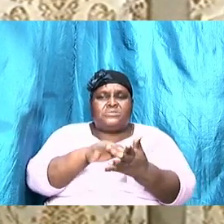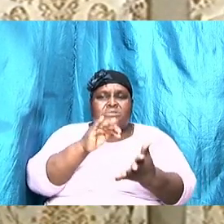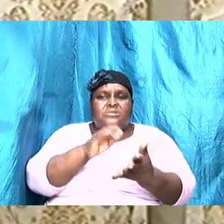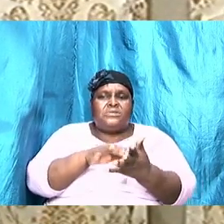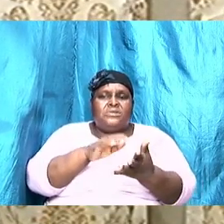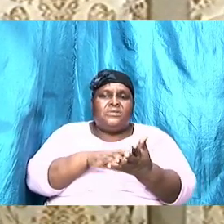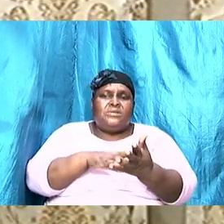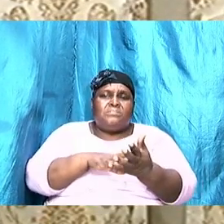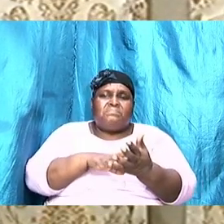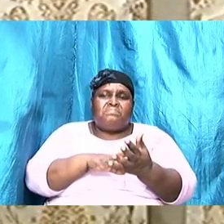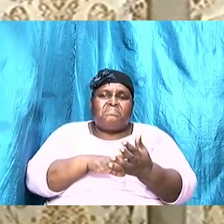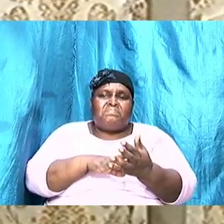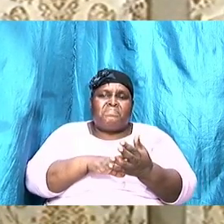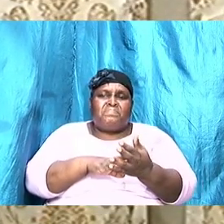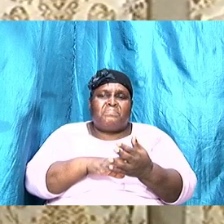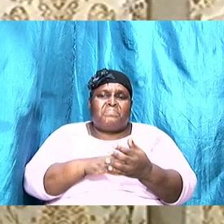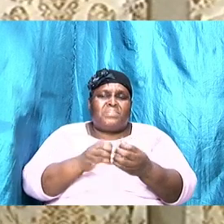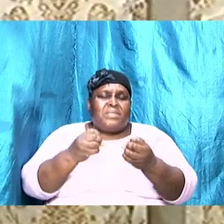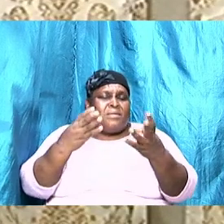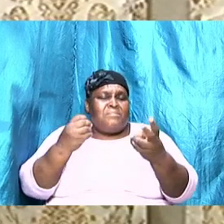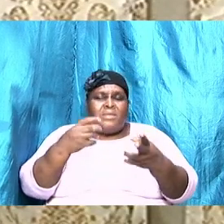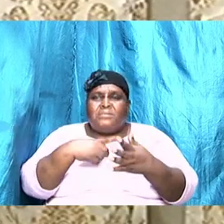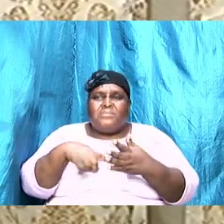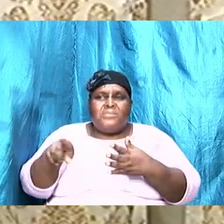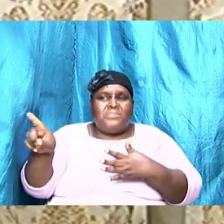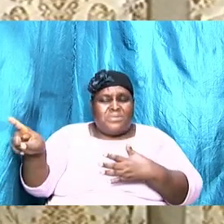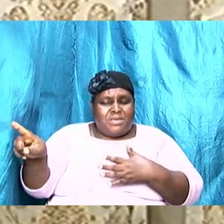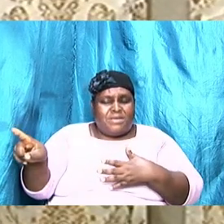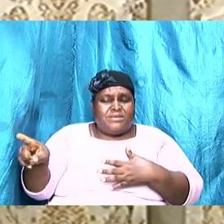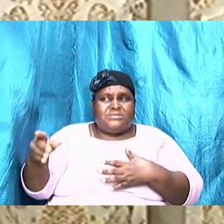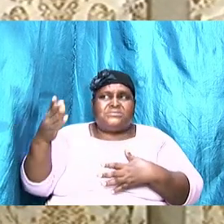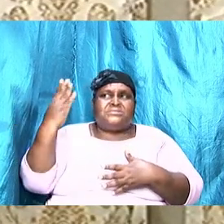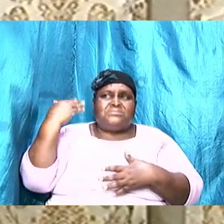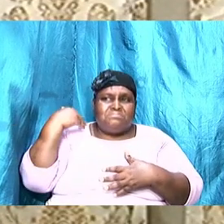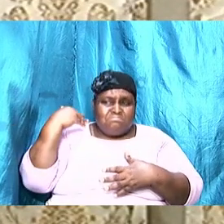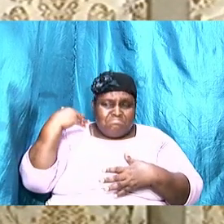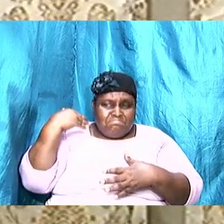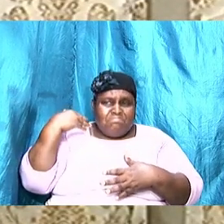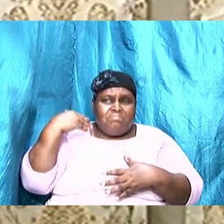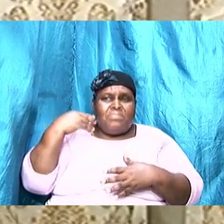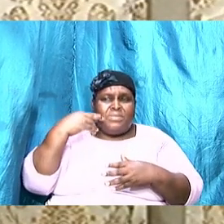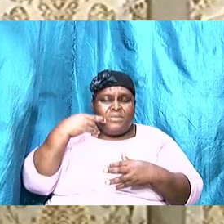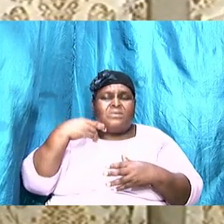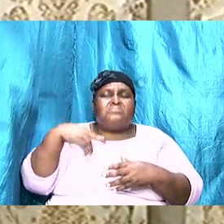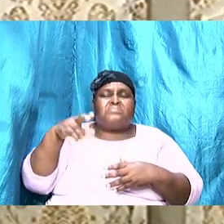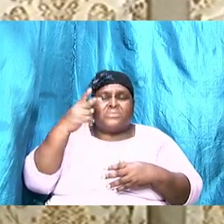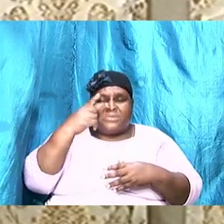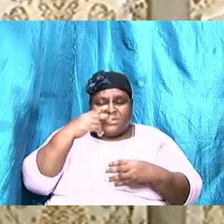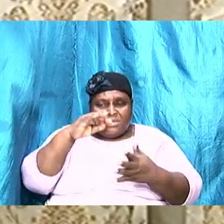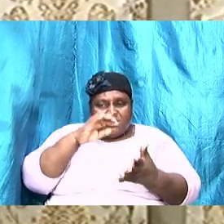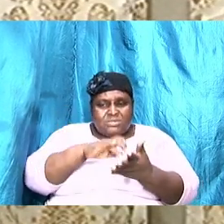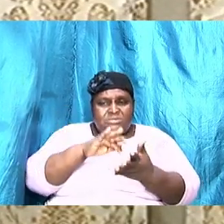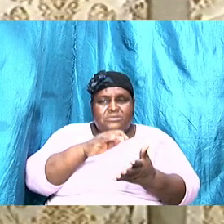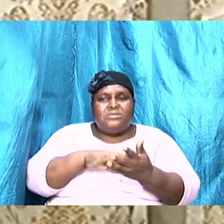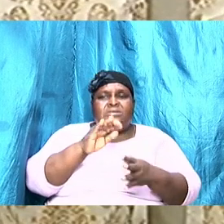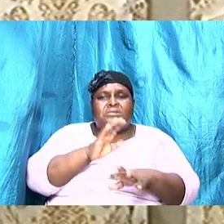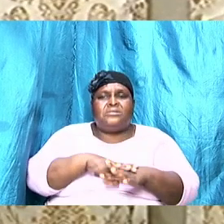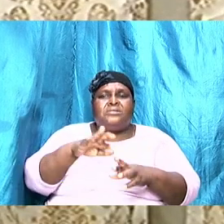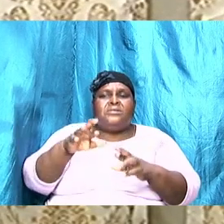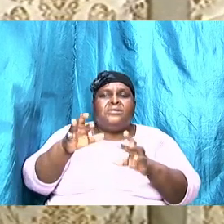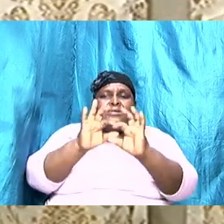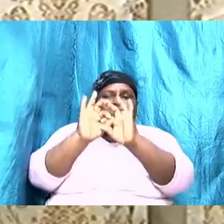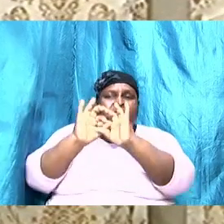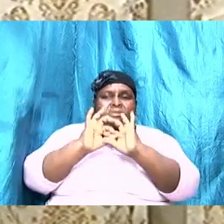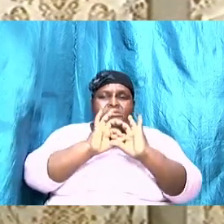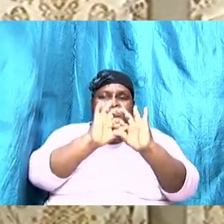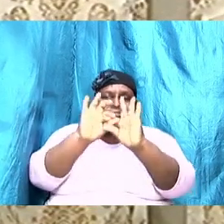weeks, been looking at the broad subject of relationships, and I believe